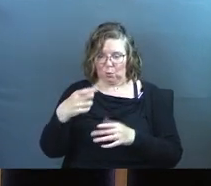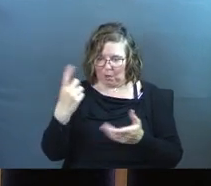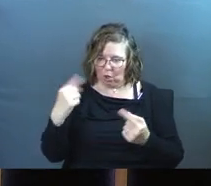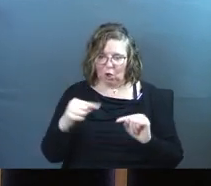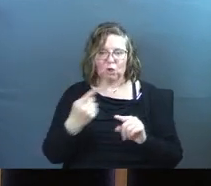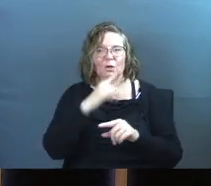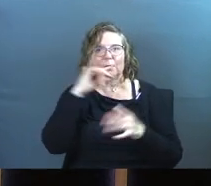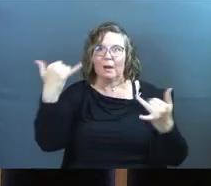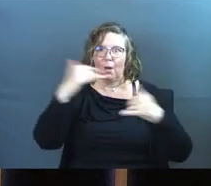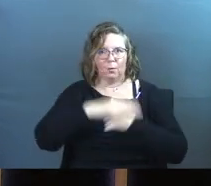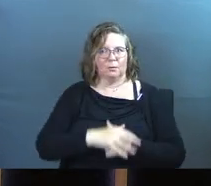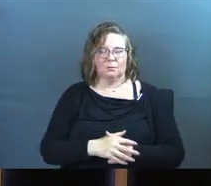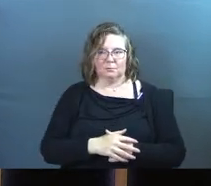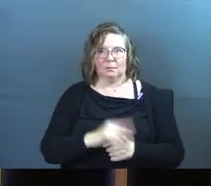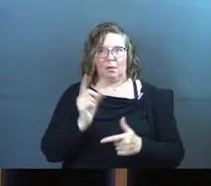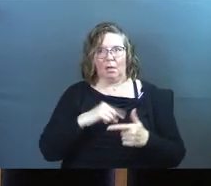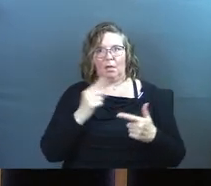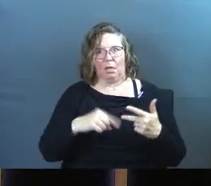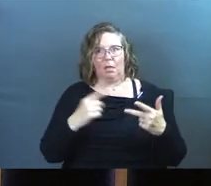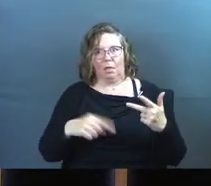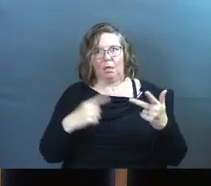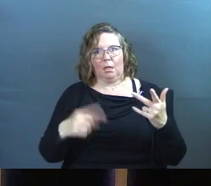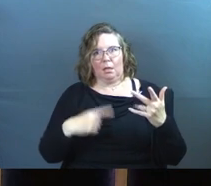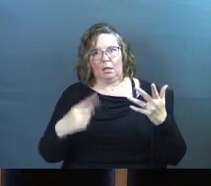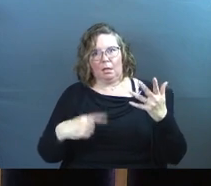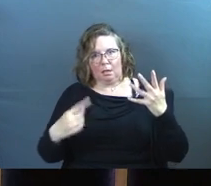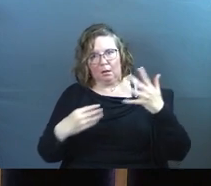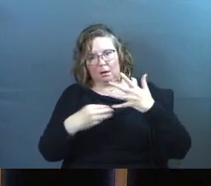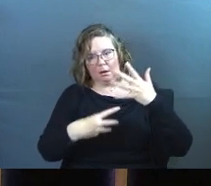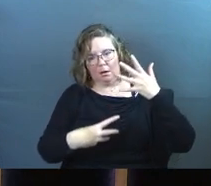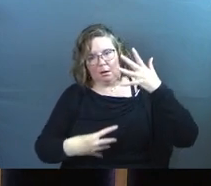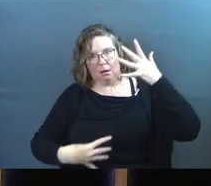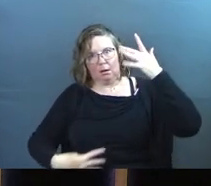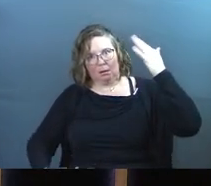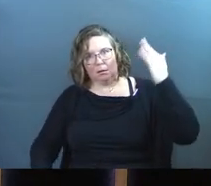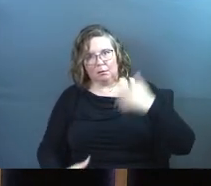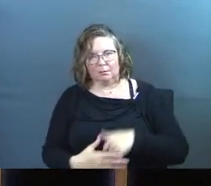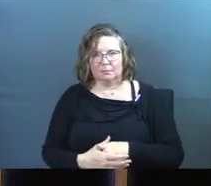scarring your child right now. And it goes on and on and on.